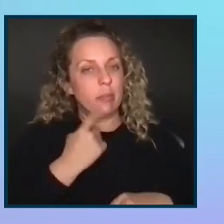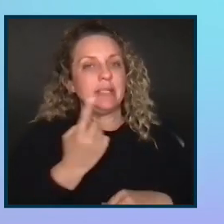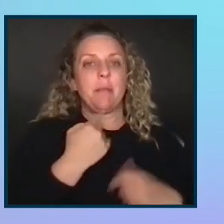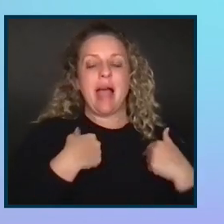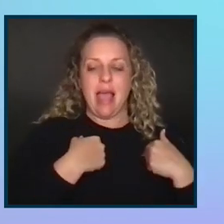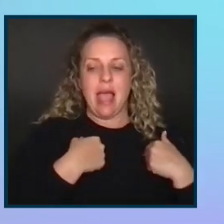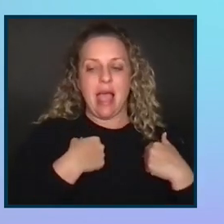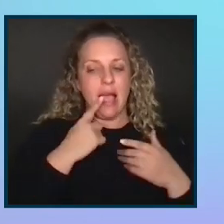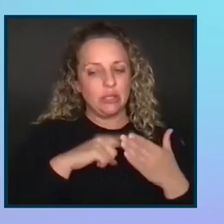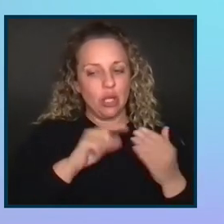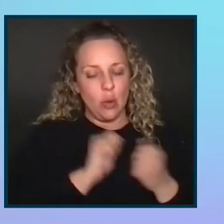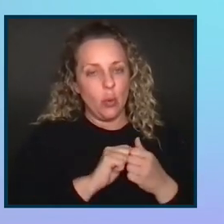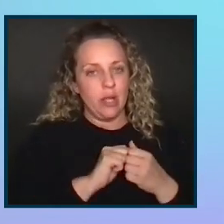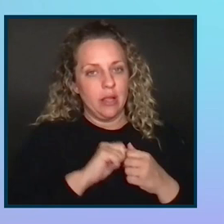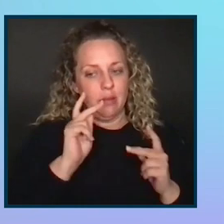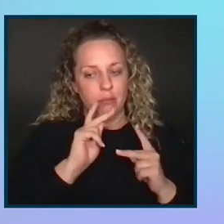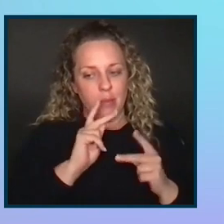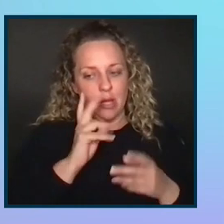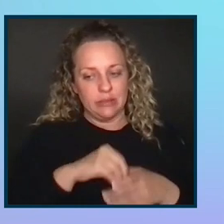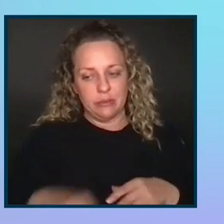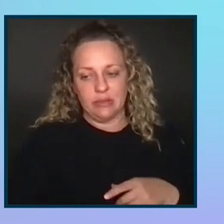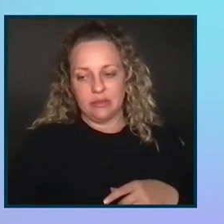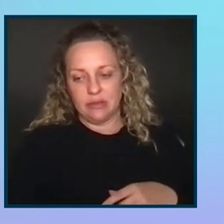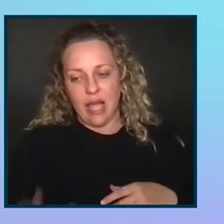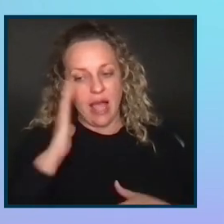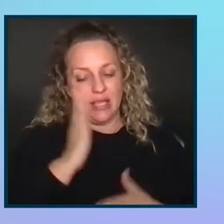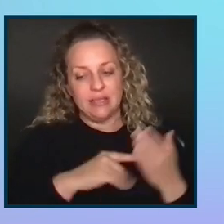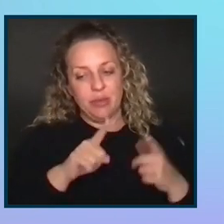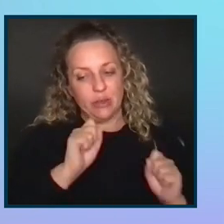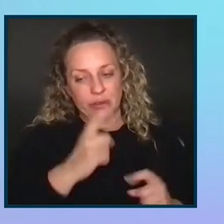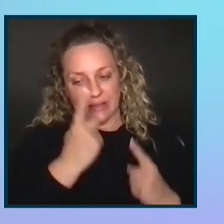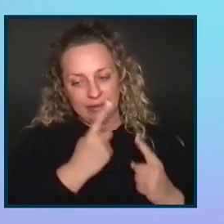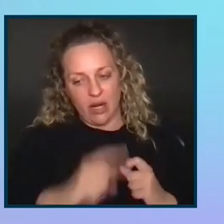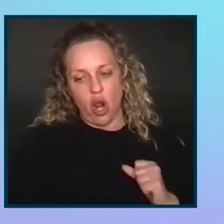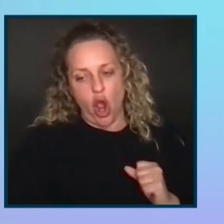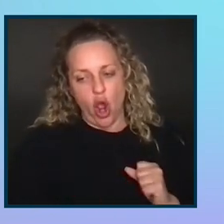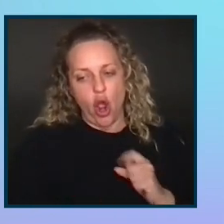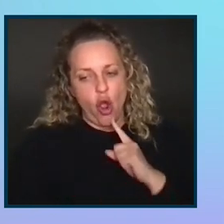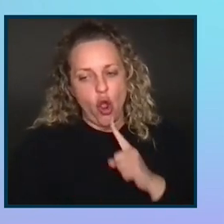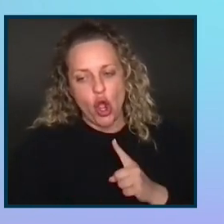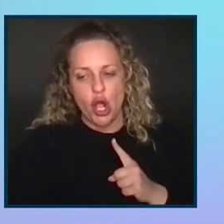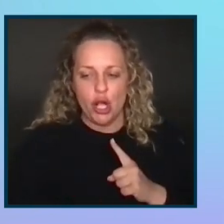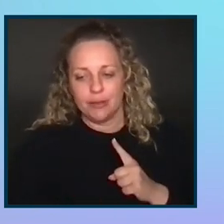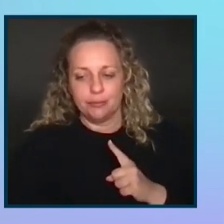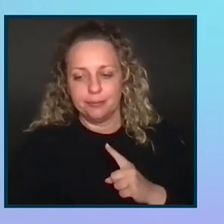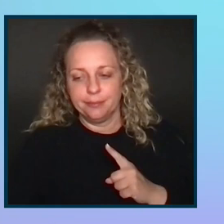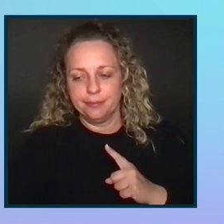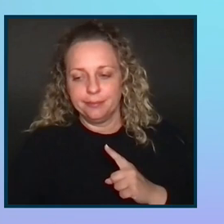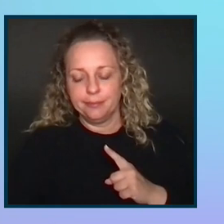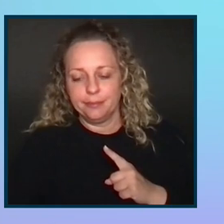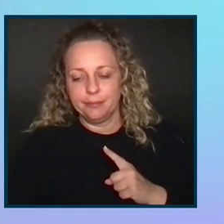I check with participants. I think some of the things that you can consider are making sure that you've